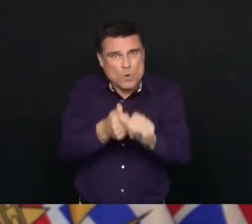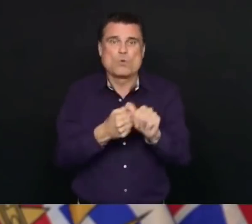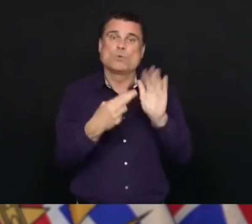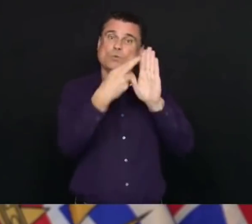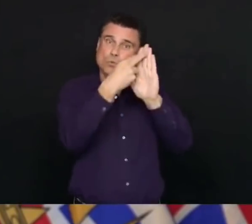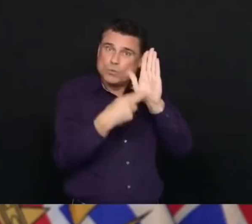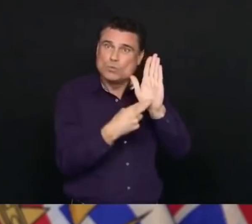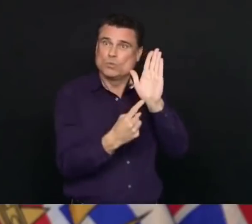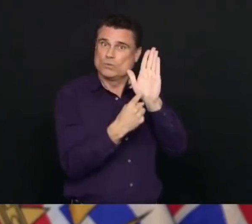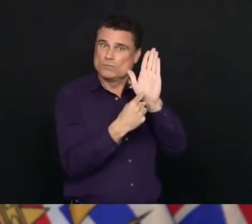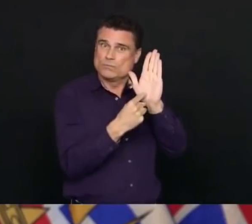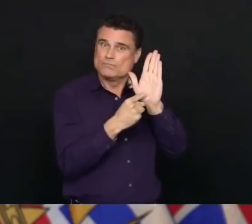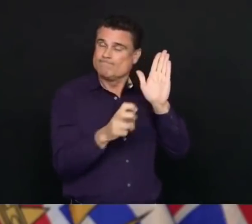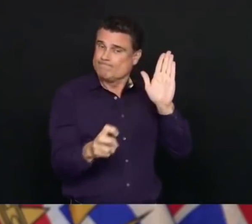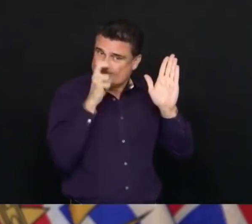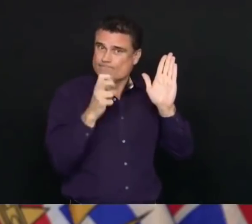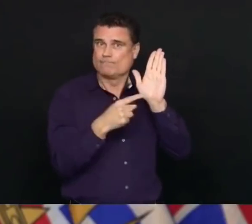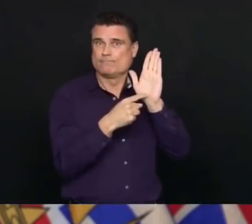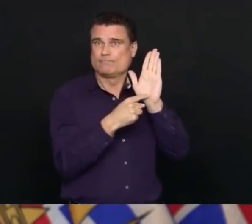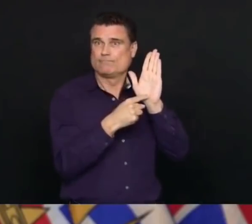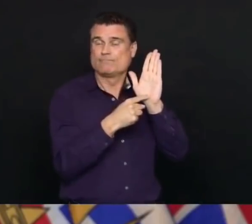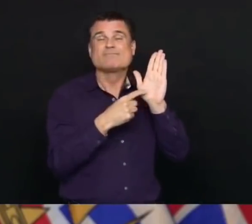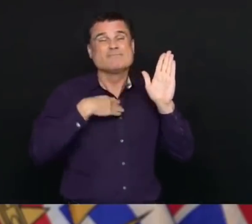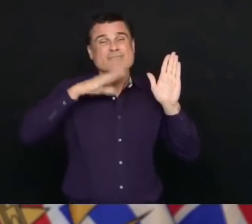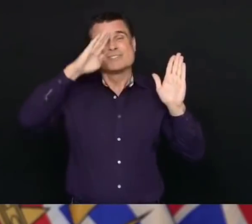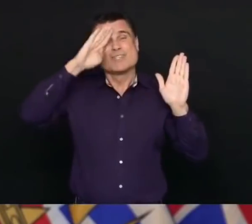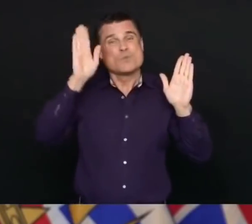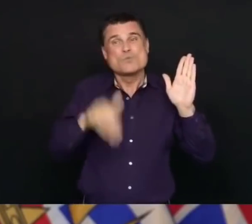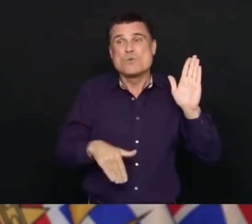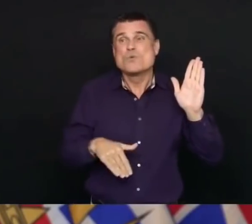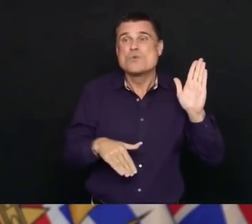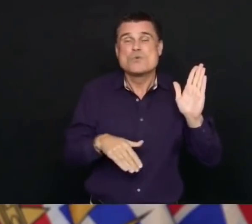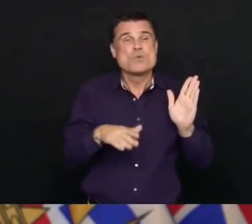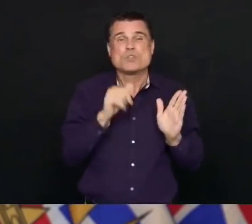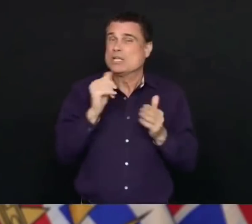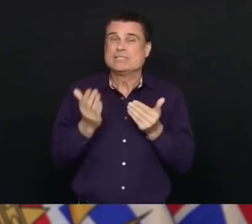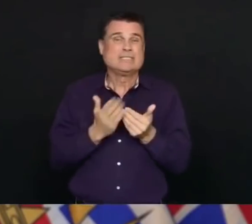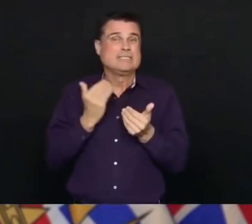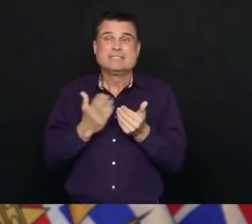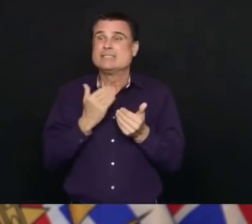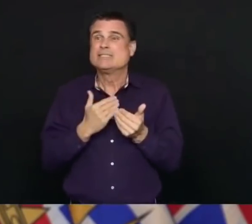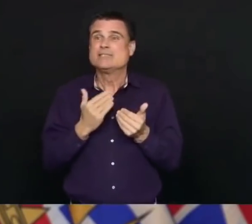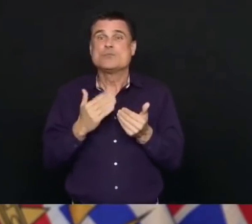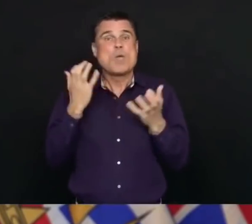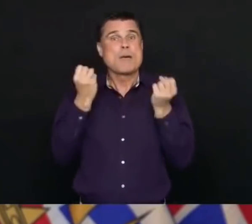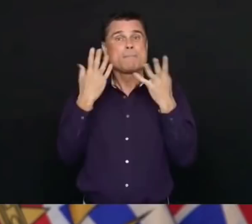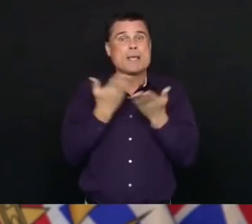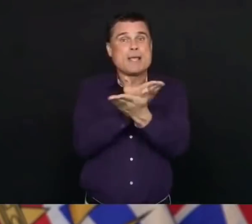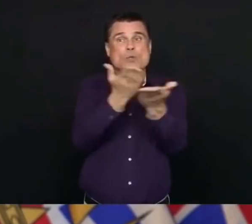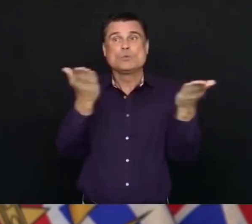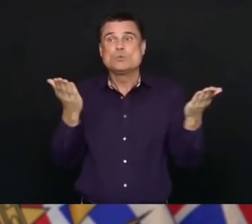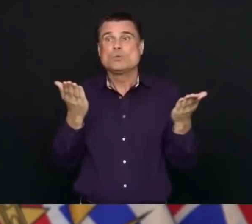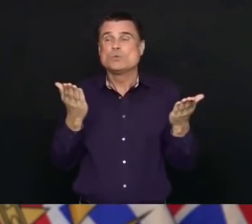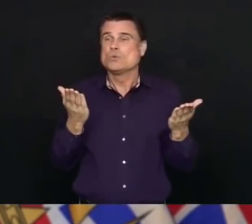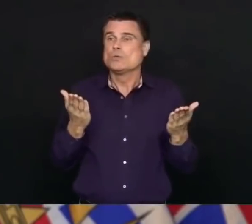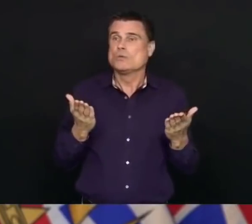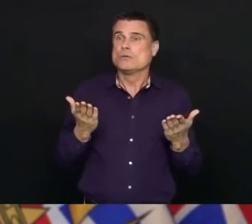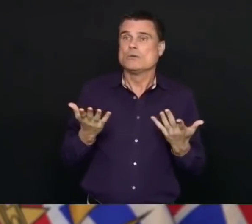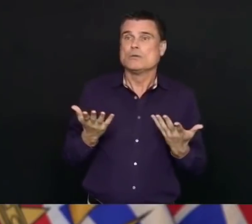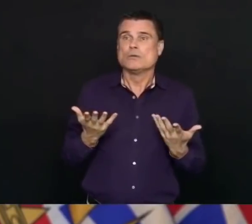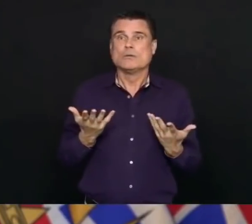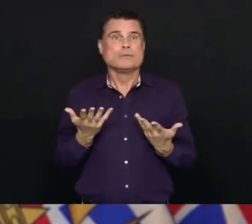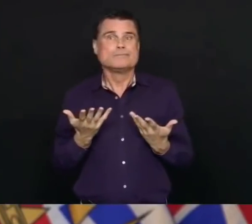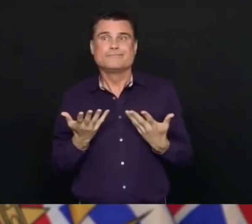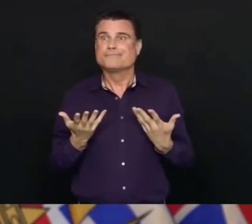for many, for many of us, both physically, emotionally, mentally, and it's hard, especially when those connections